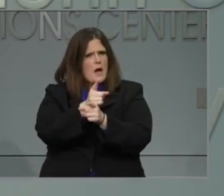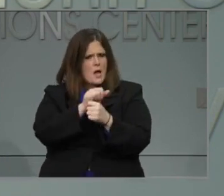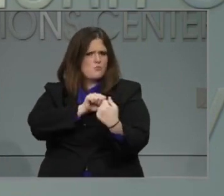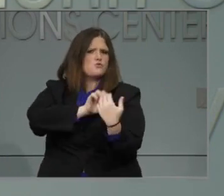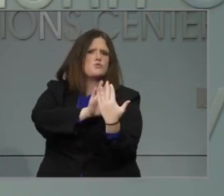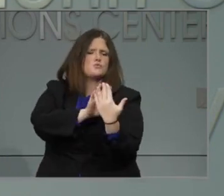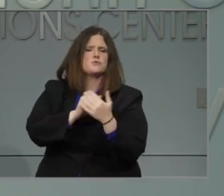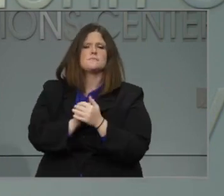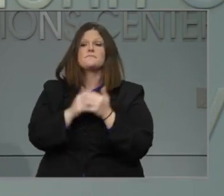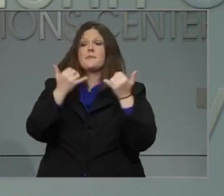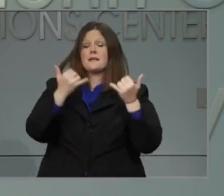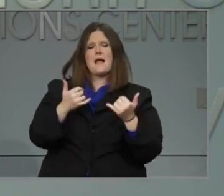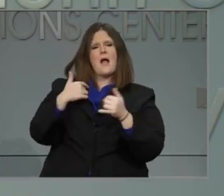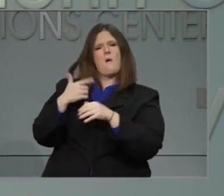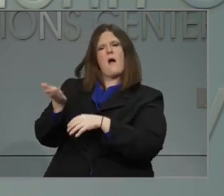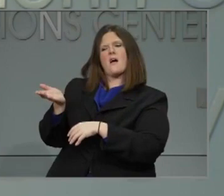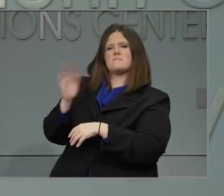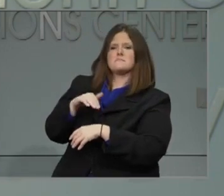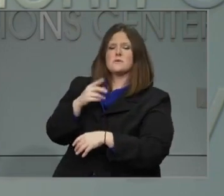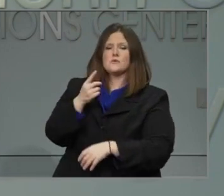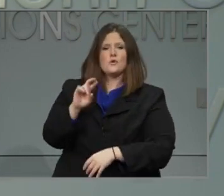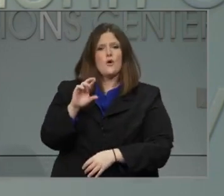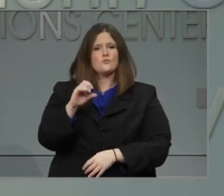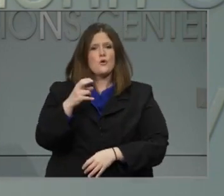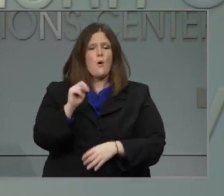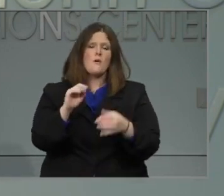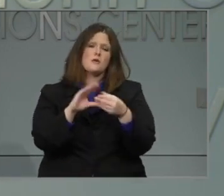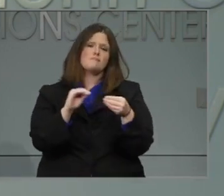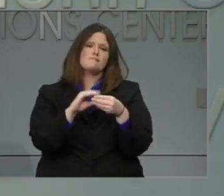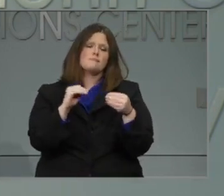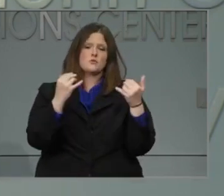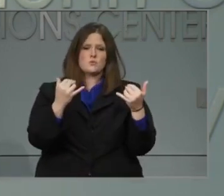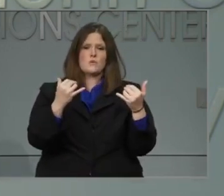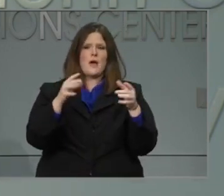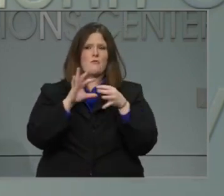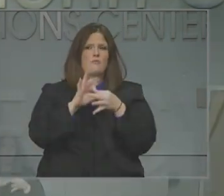the data and to speak more about today's announcement. Dr. Cohen.